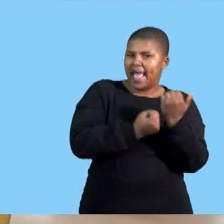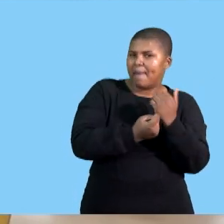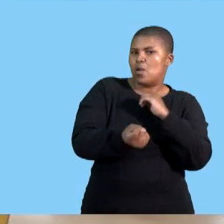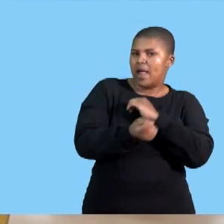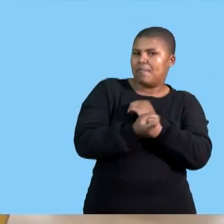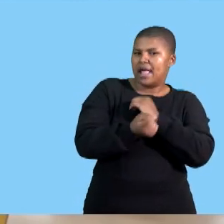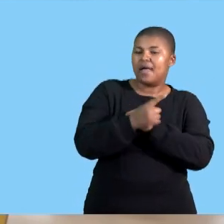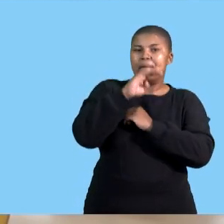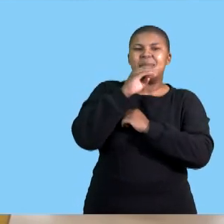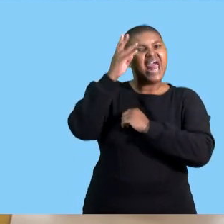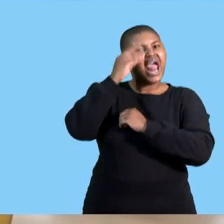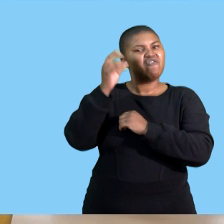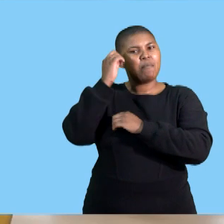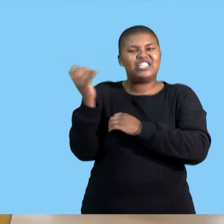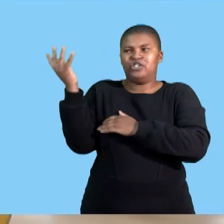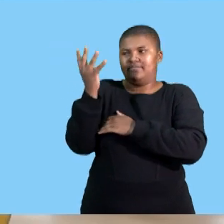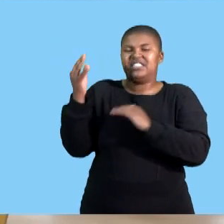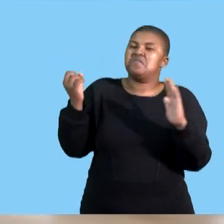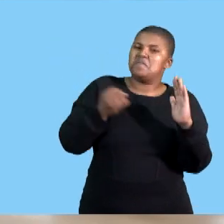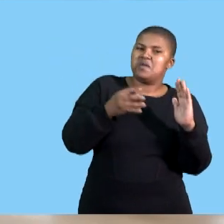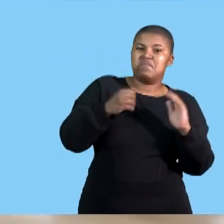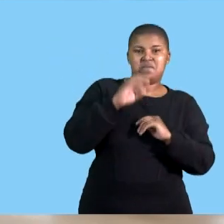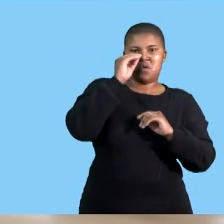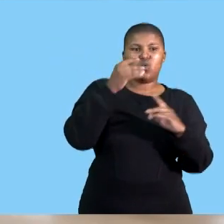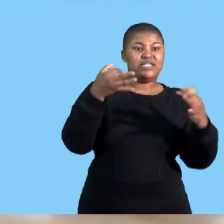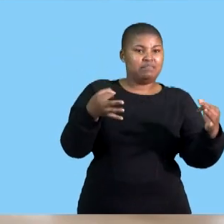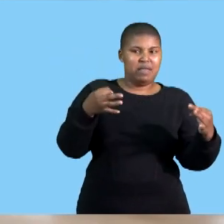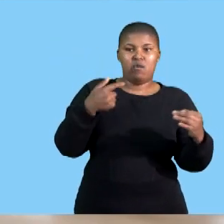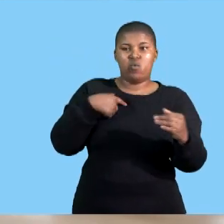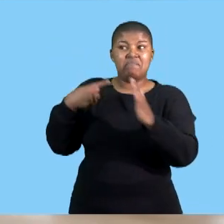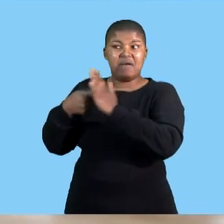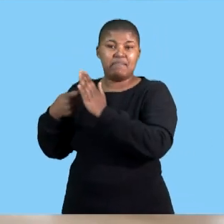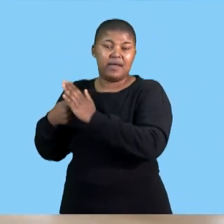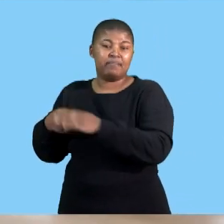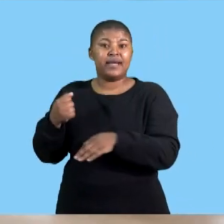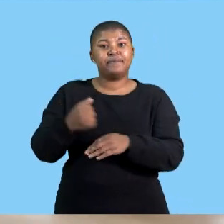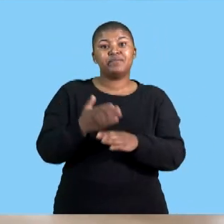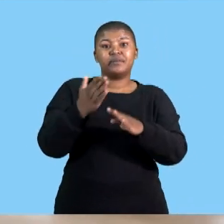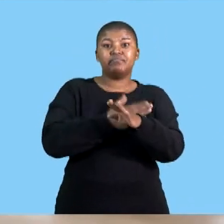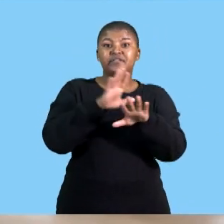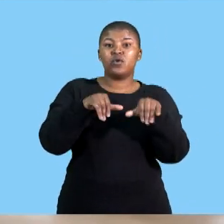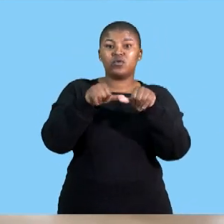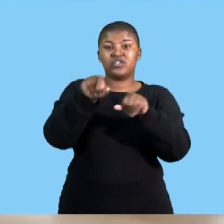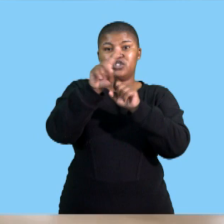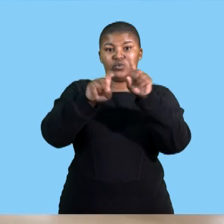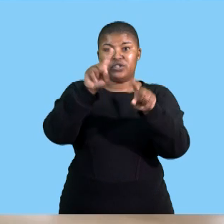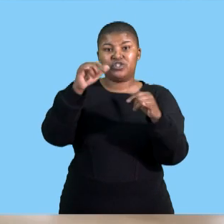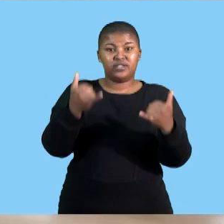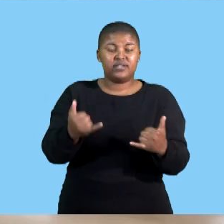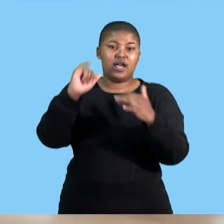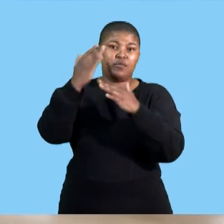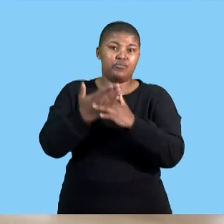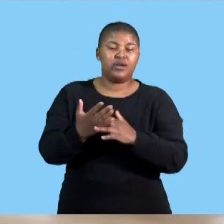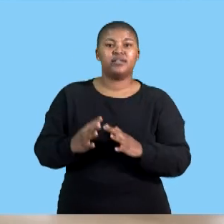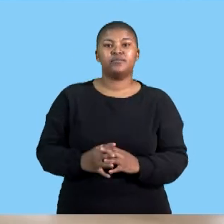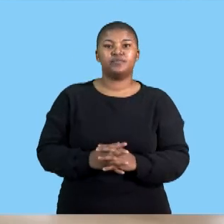on the newspapers that we that we read before we continue to the applications questions and let us just go for a quick break